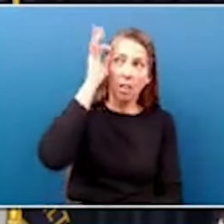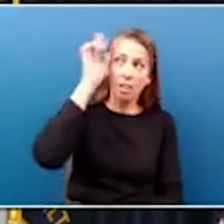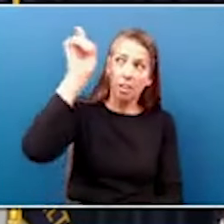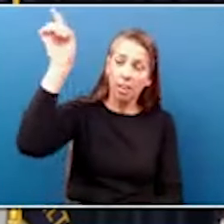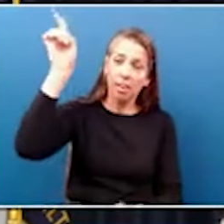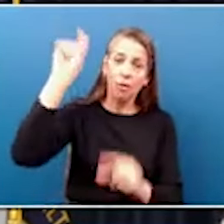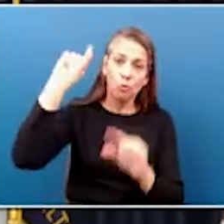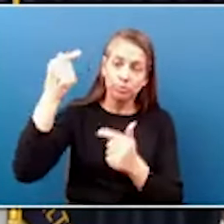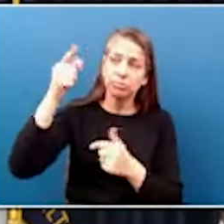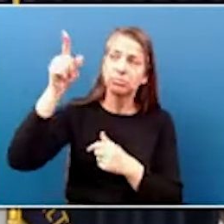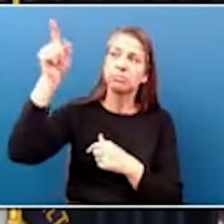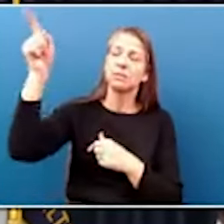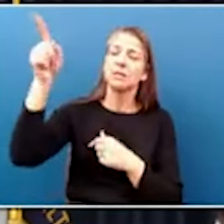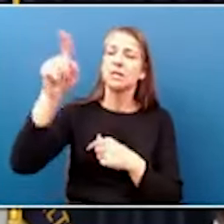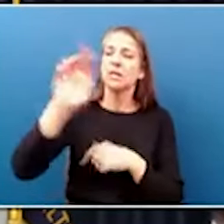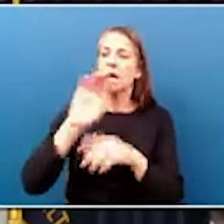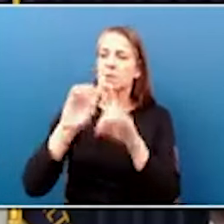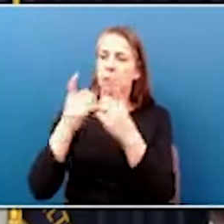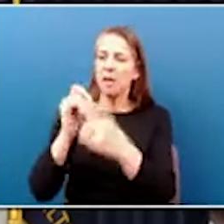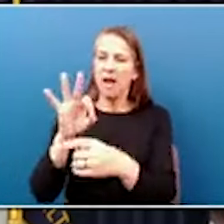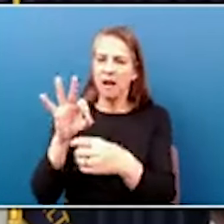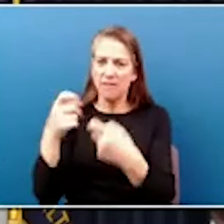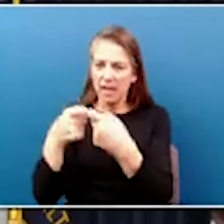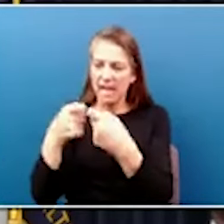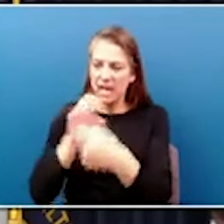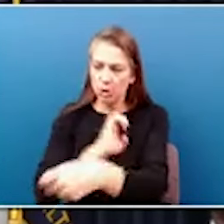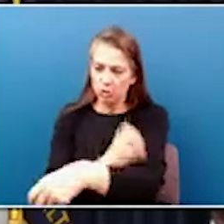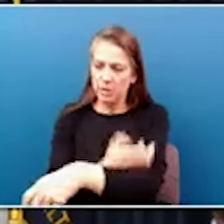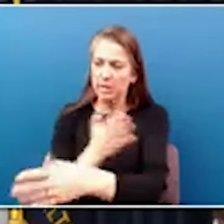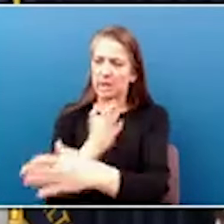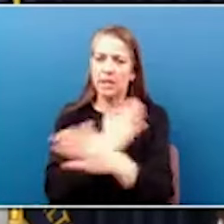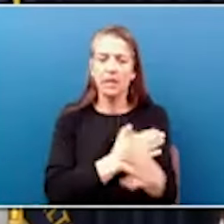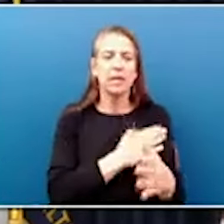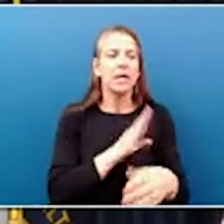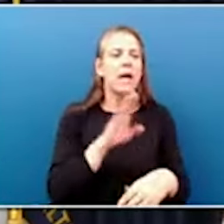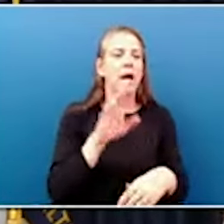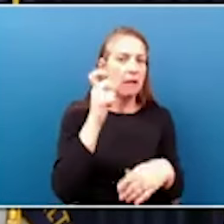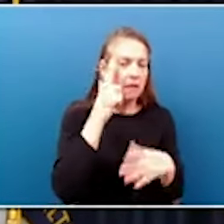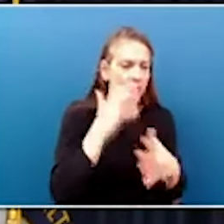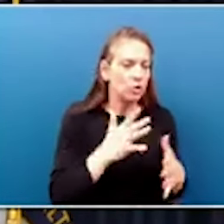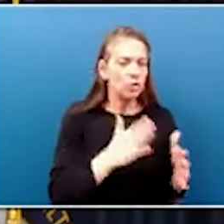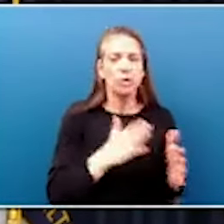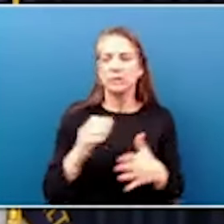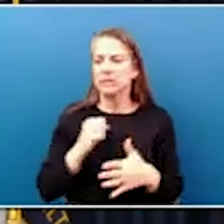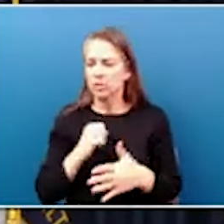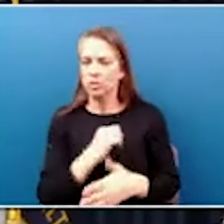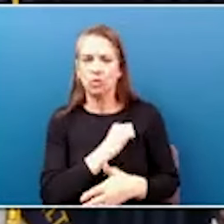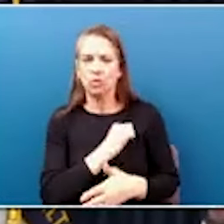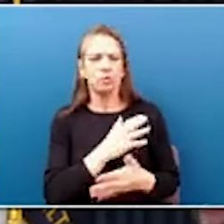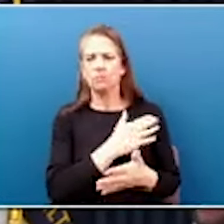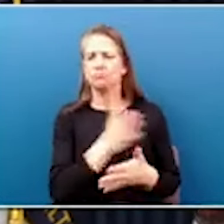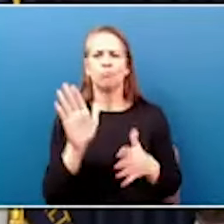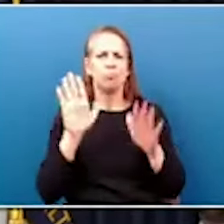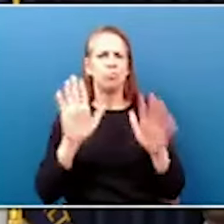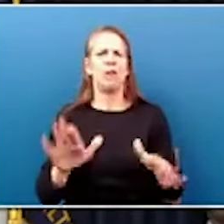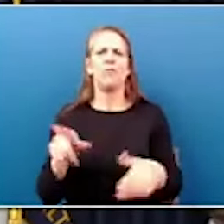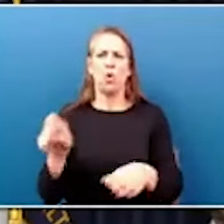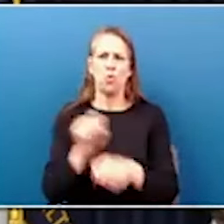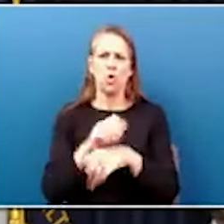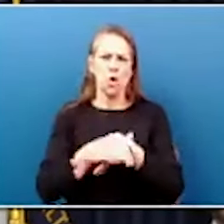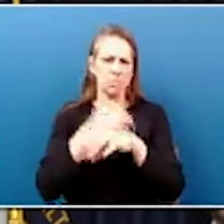Governor Beshear, Secretary Goodman. They've been excellent to work on, not on just this project, but on multiple projects.